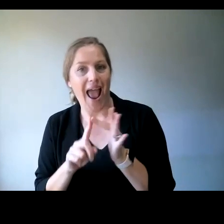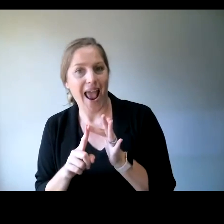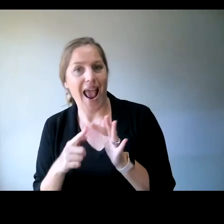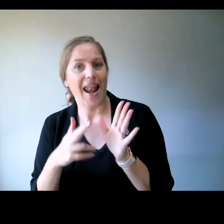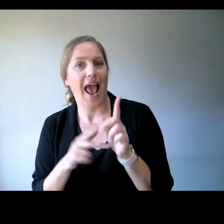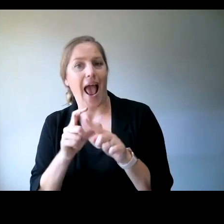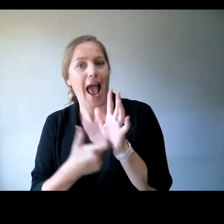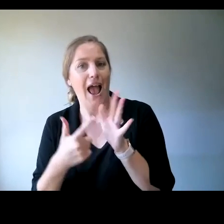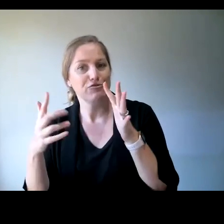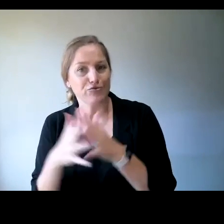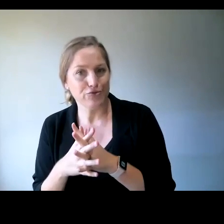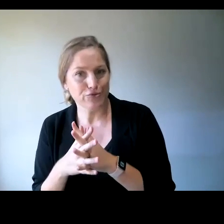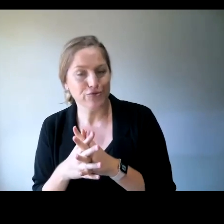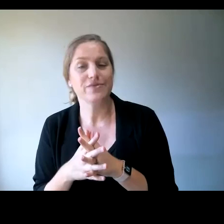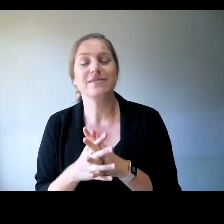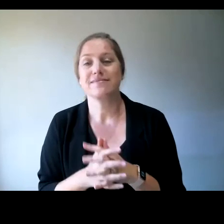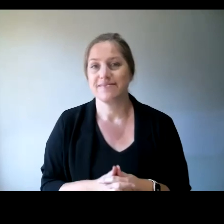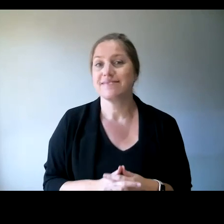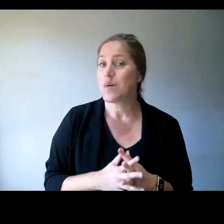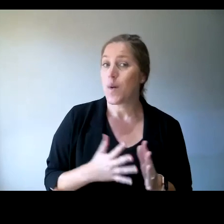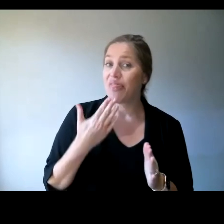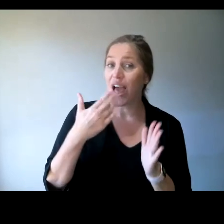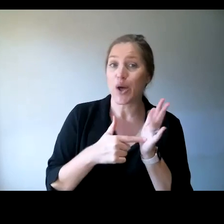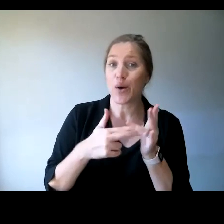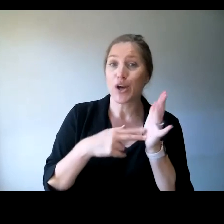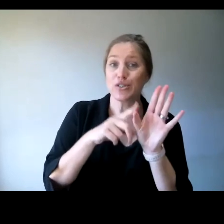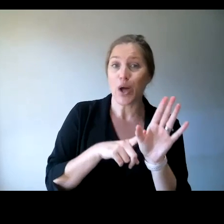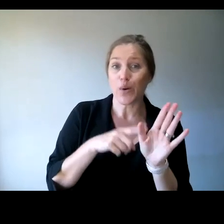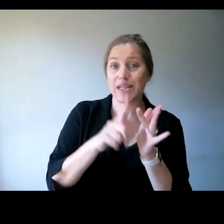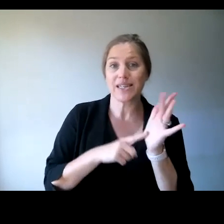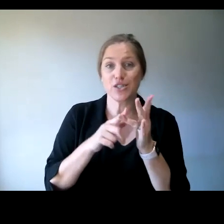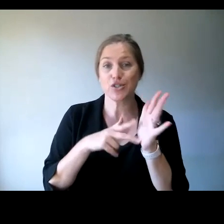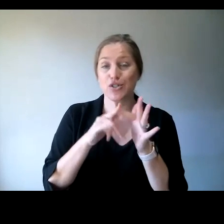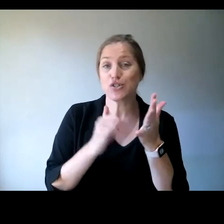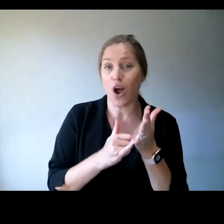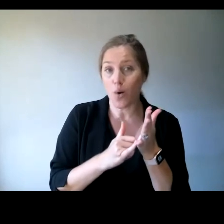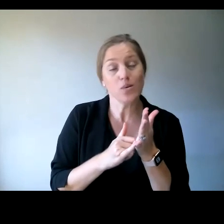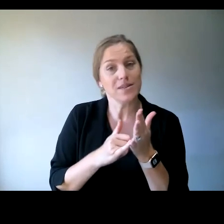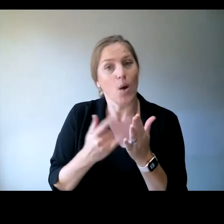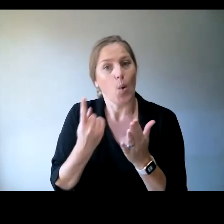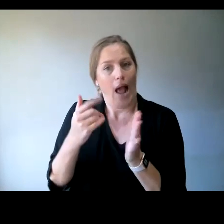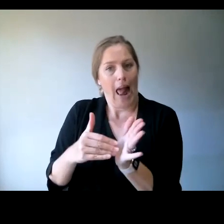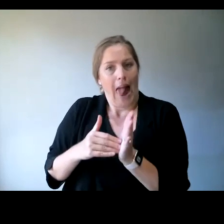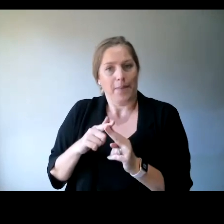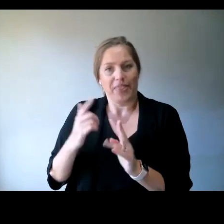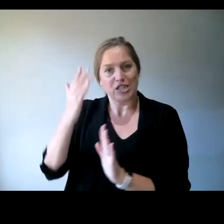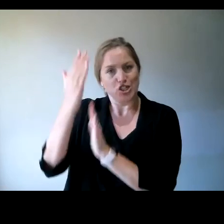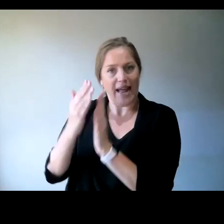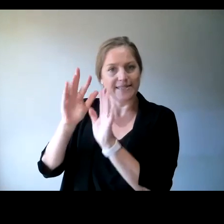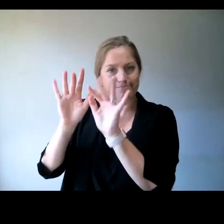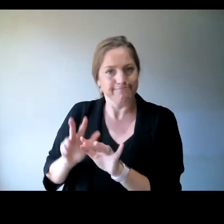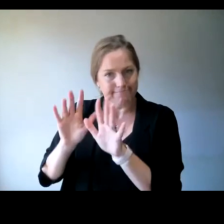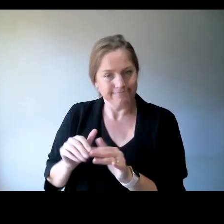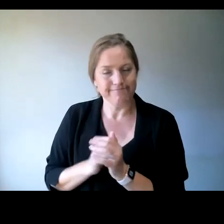Giles. I'd like to thank Tony Jones from Spinal Cord Injuries Australia for helping out with the chat. Thanks to Sandra